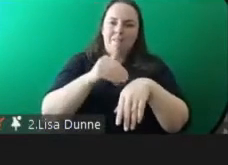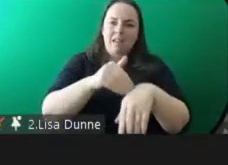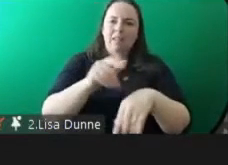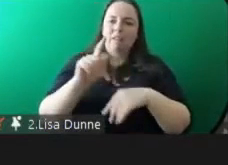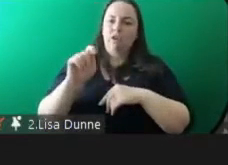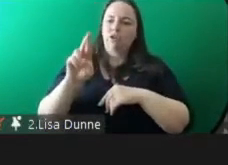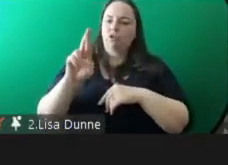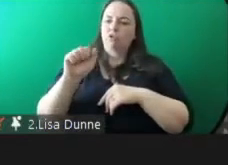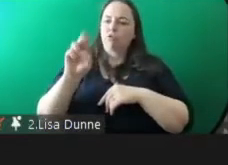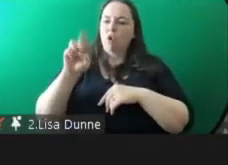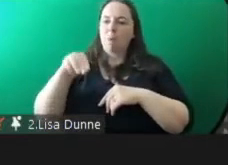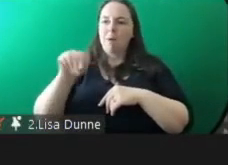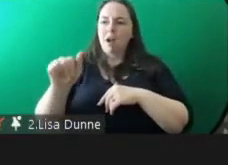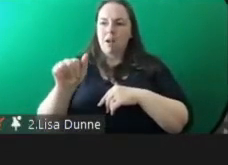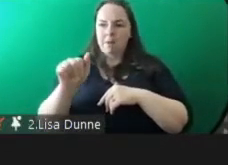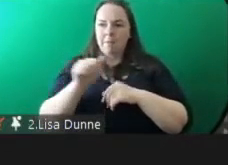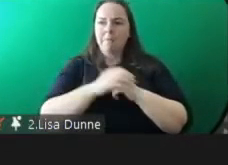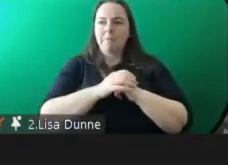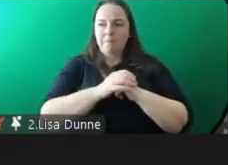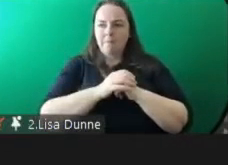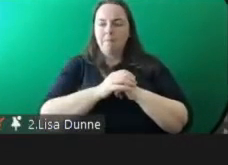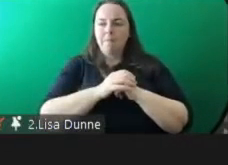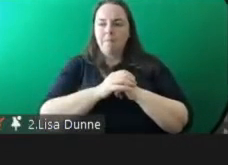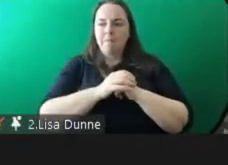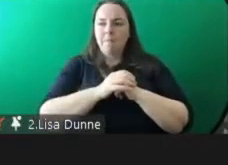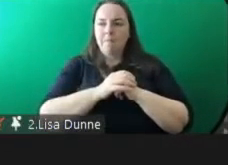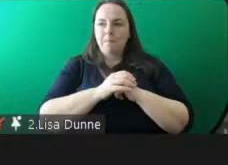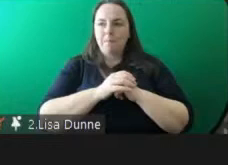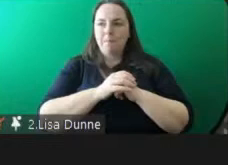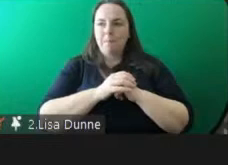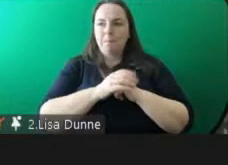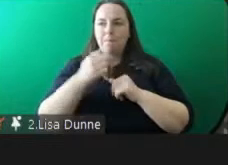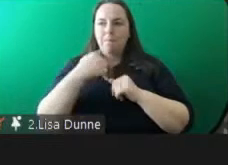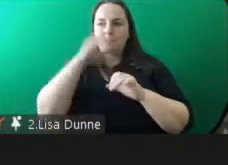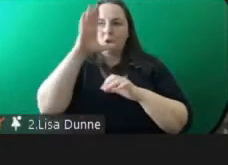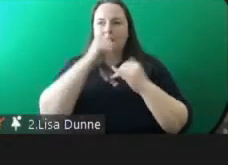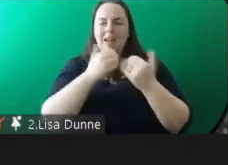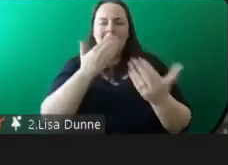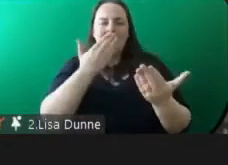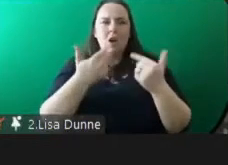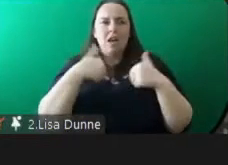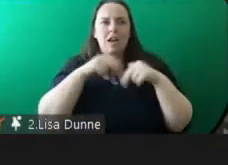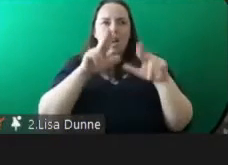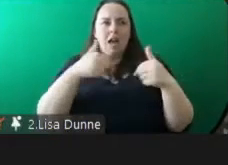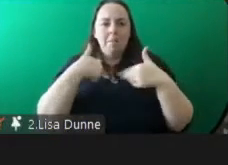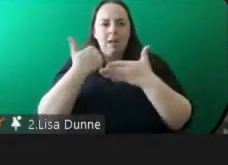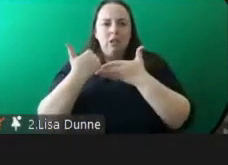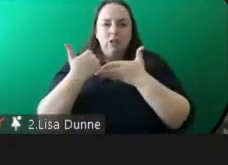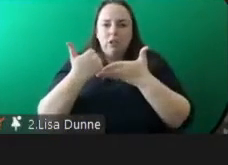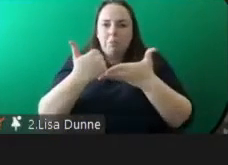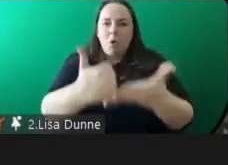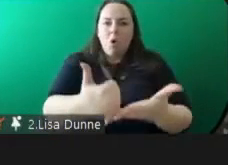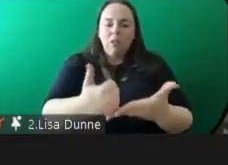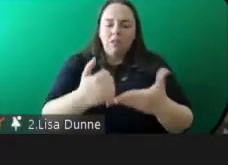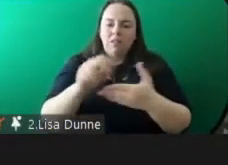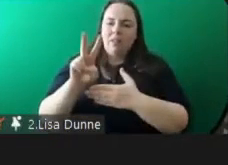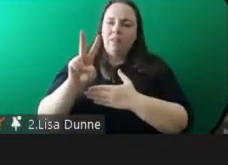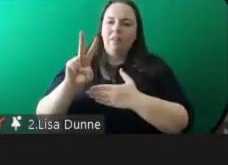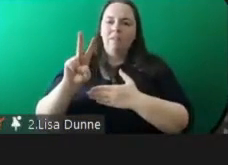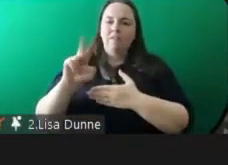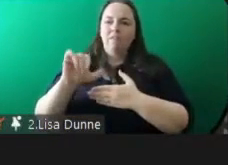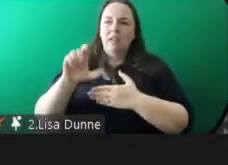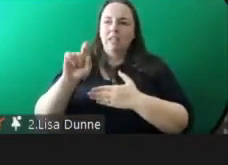we are looking at how we support victims and vulnerable defendants